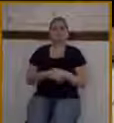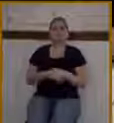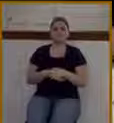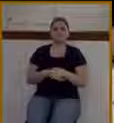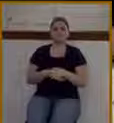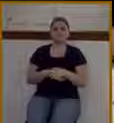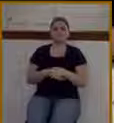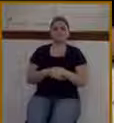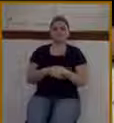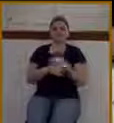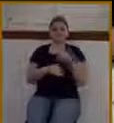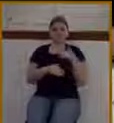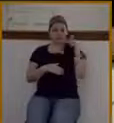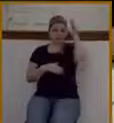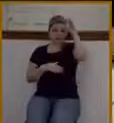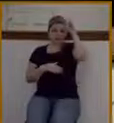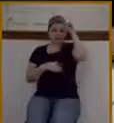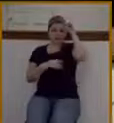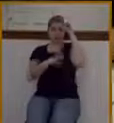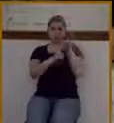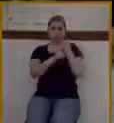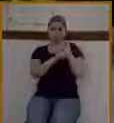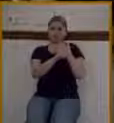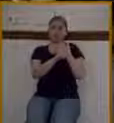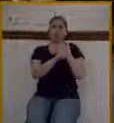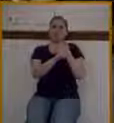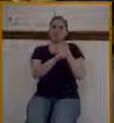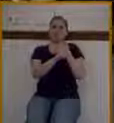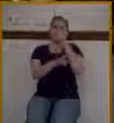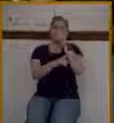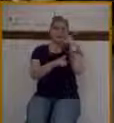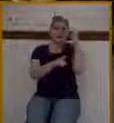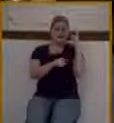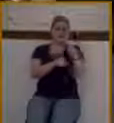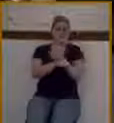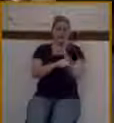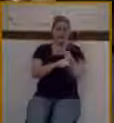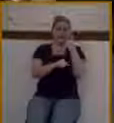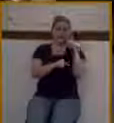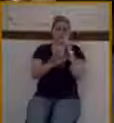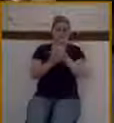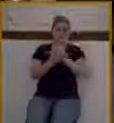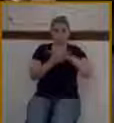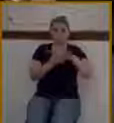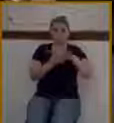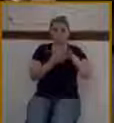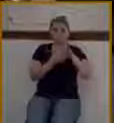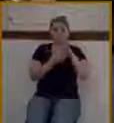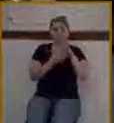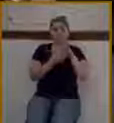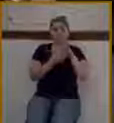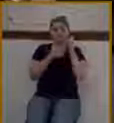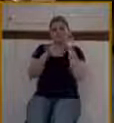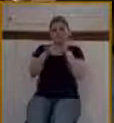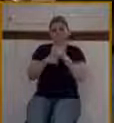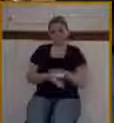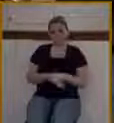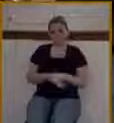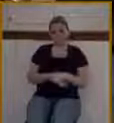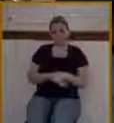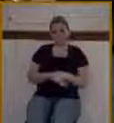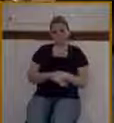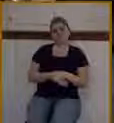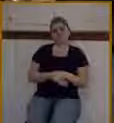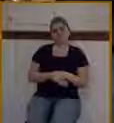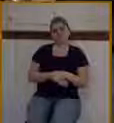was put to sacred use, it had to be one which had never been used before for common purposes. But what's interesting